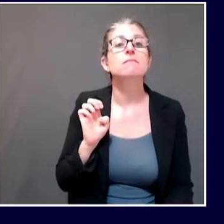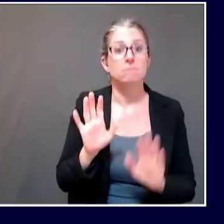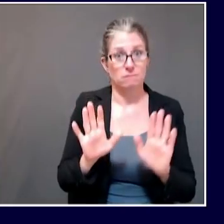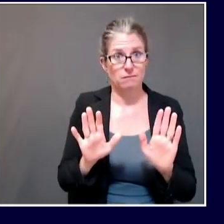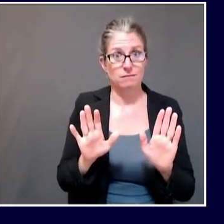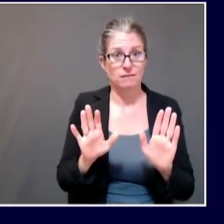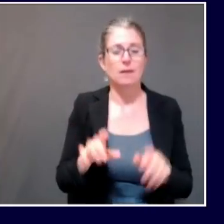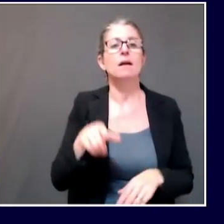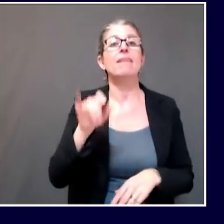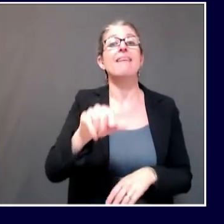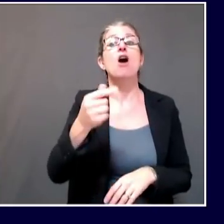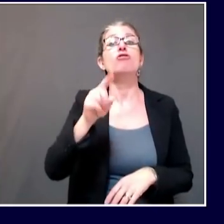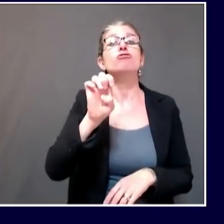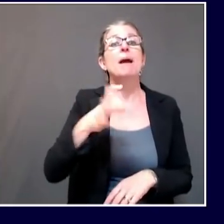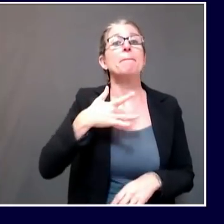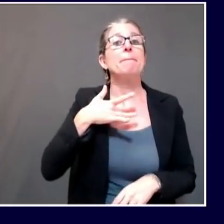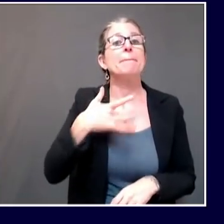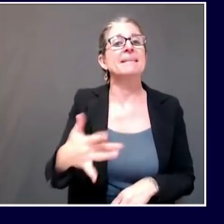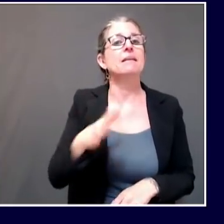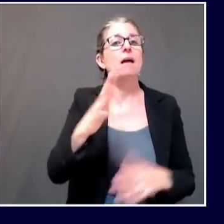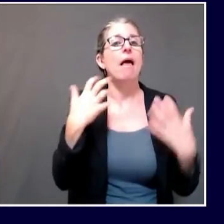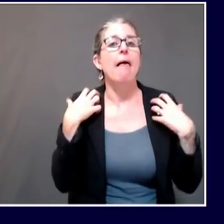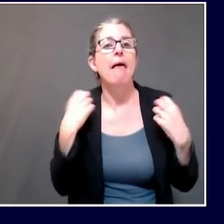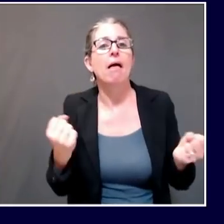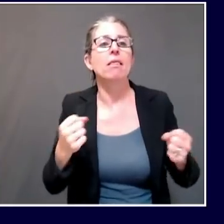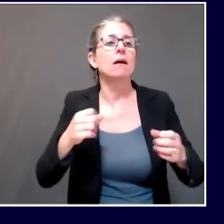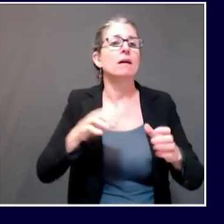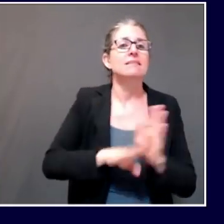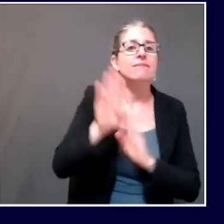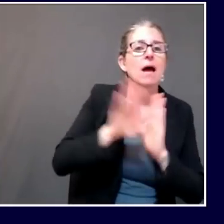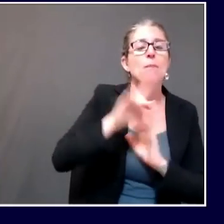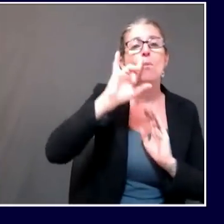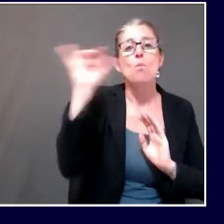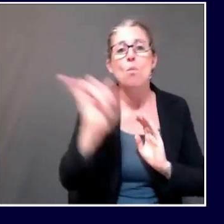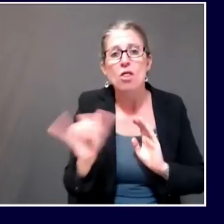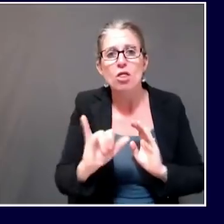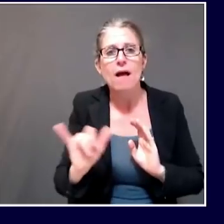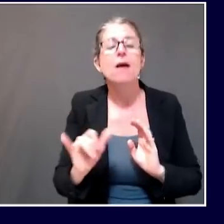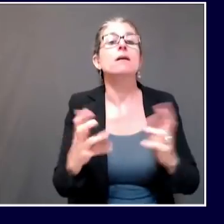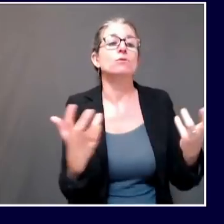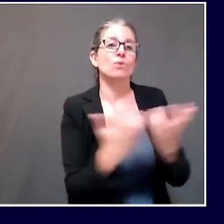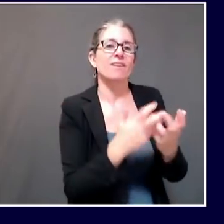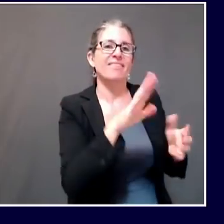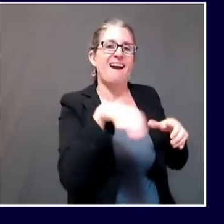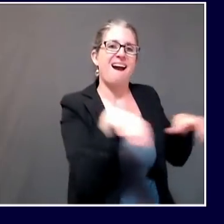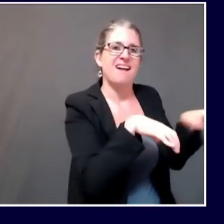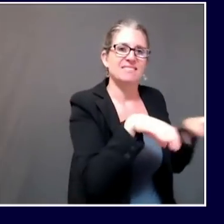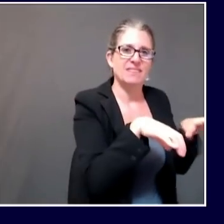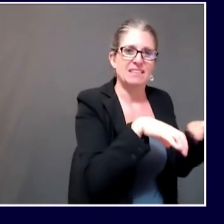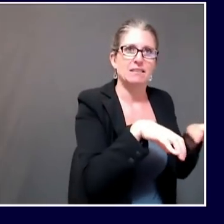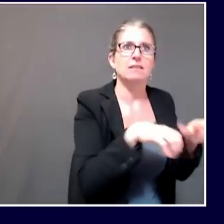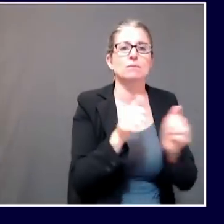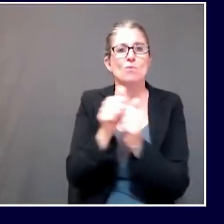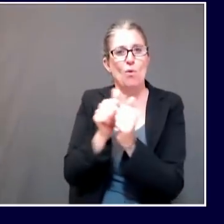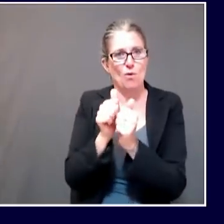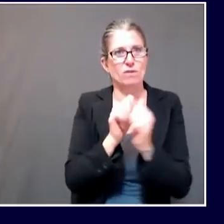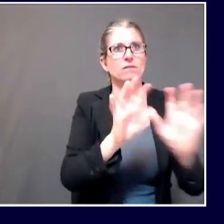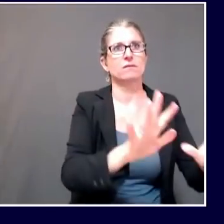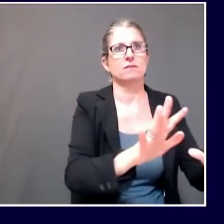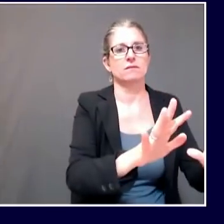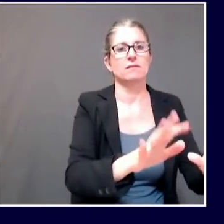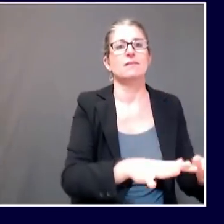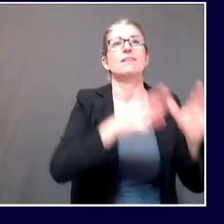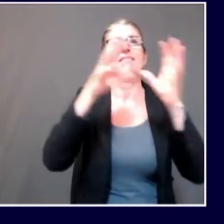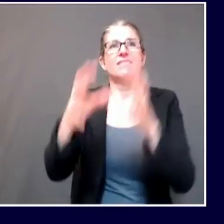here is to try to think through what the risks are, what parameters we can put into place irrespective of whether it's sports, whether it's singing,